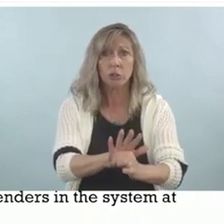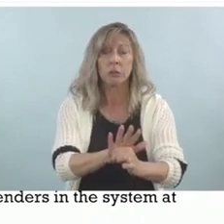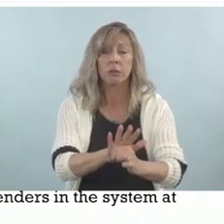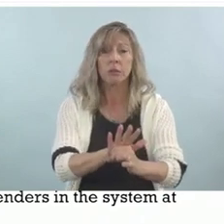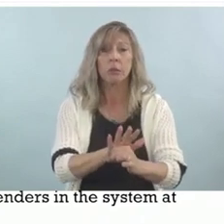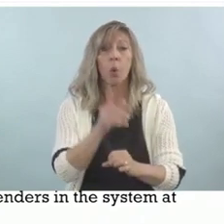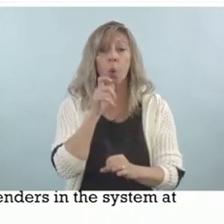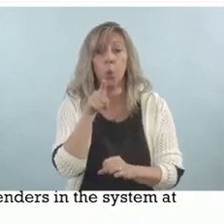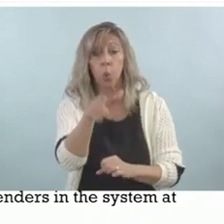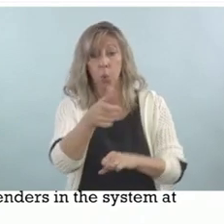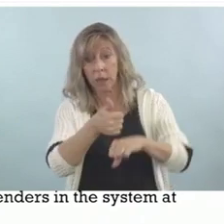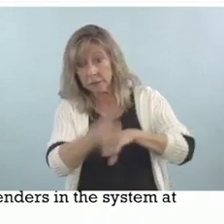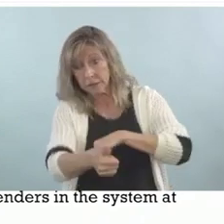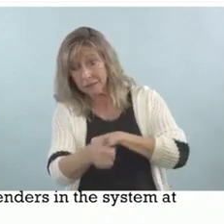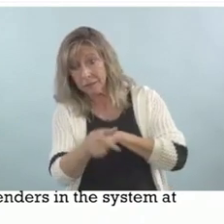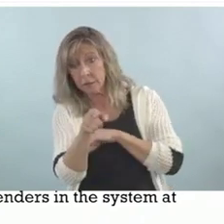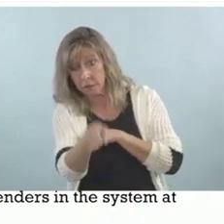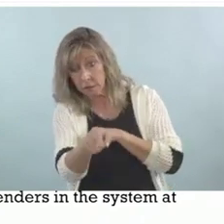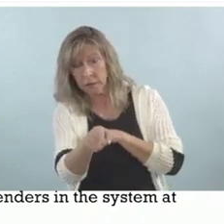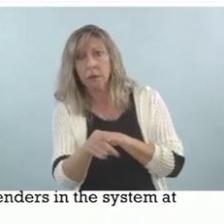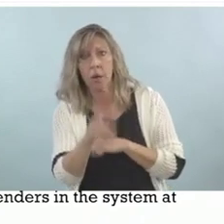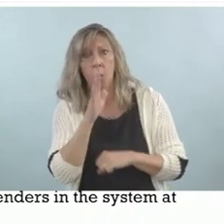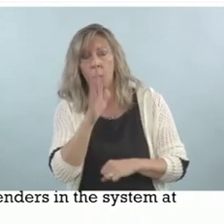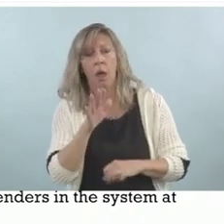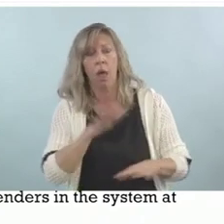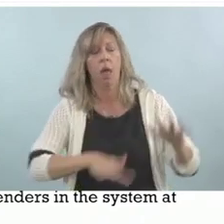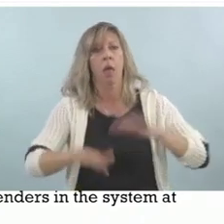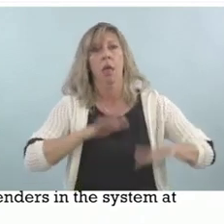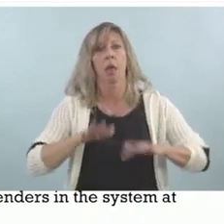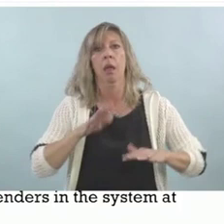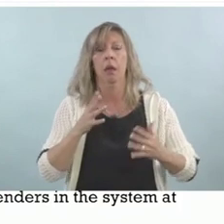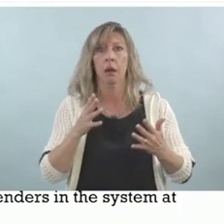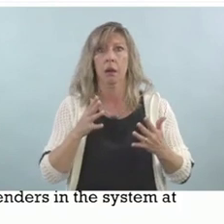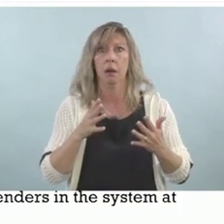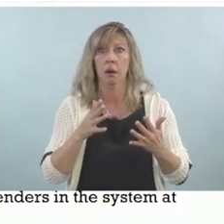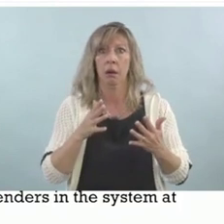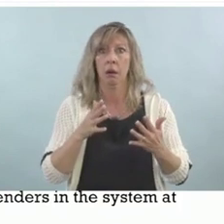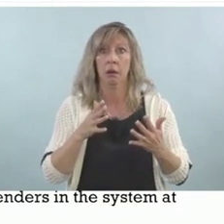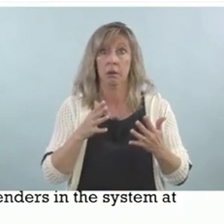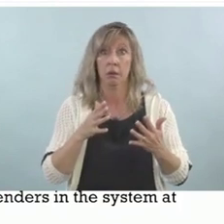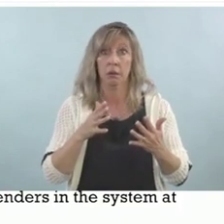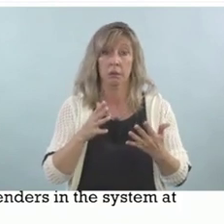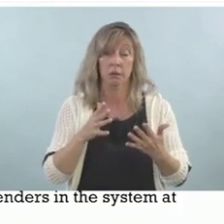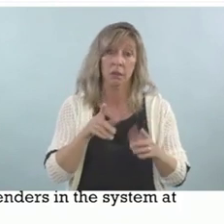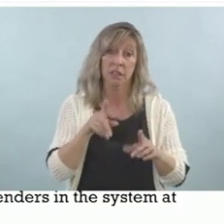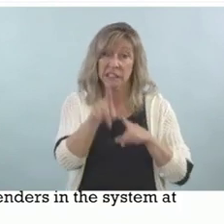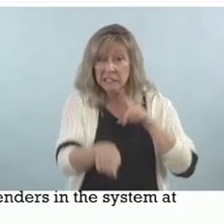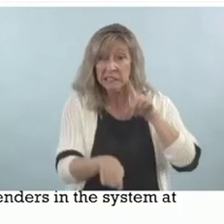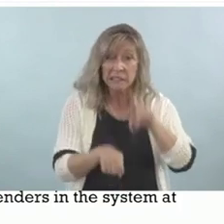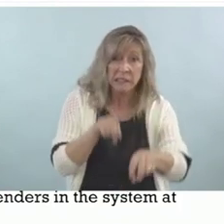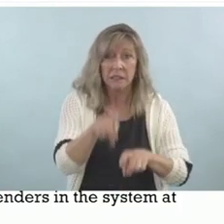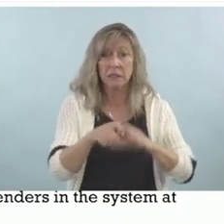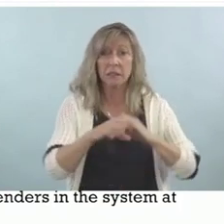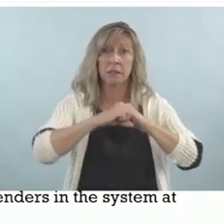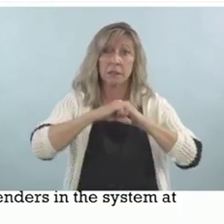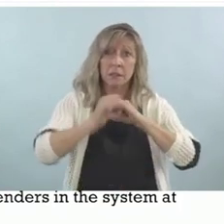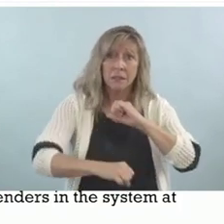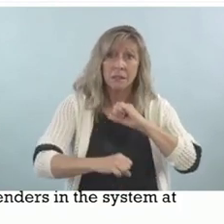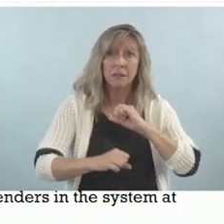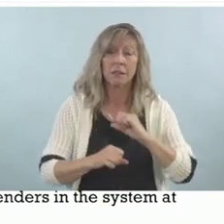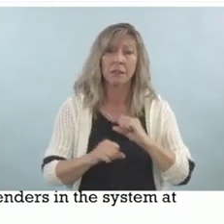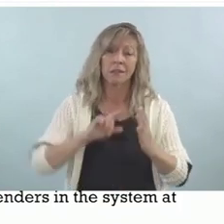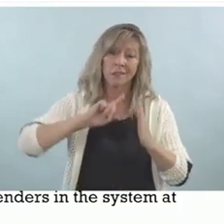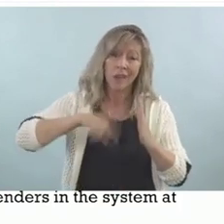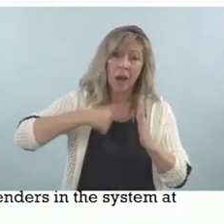during the interrogation. And how long and how tiring it can be. And if you